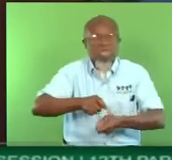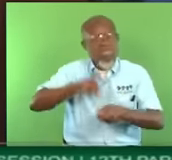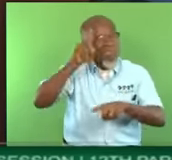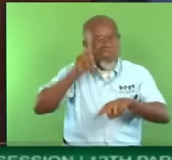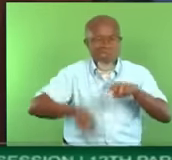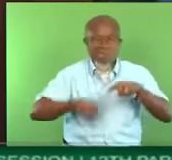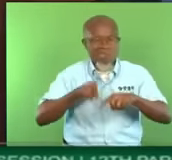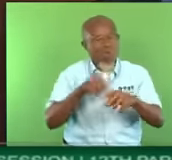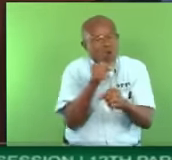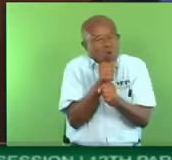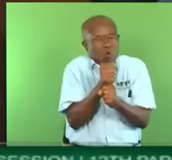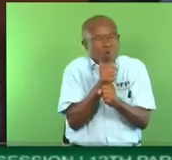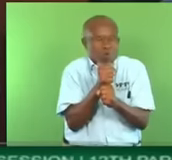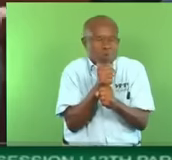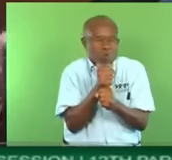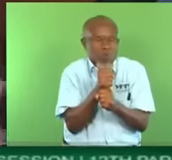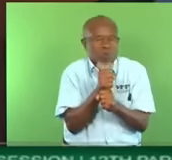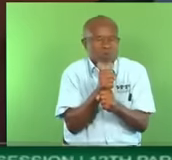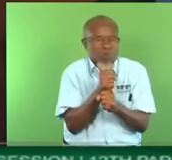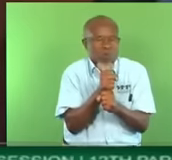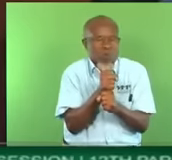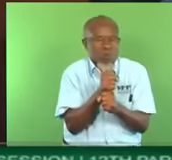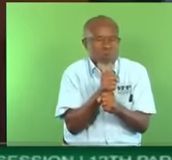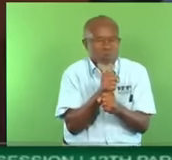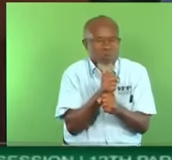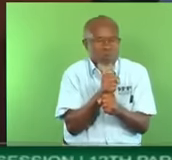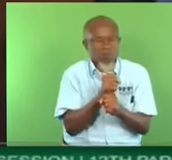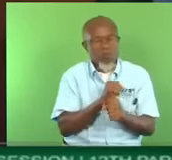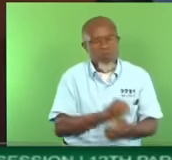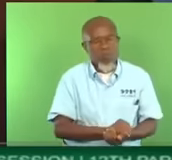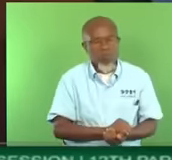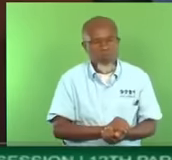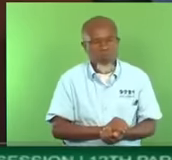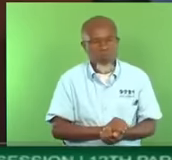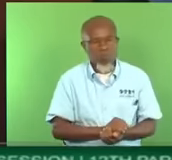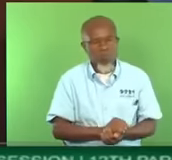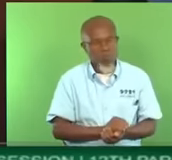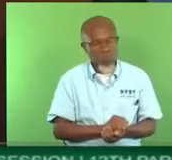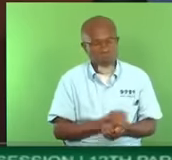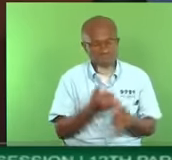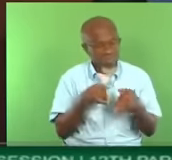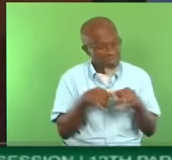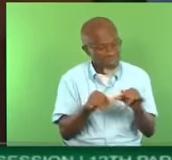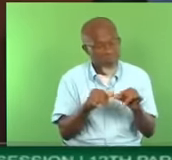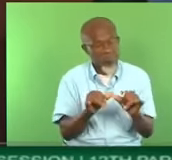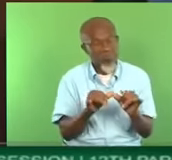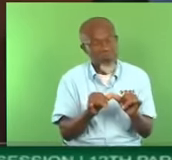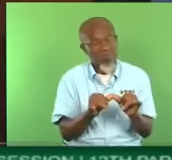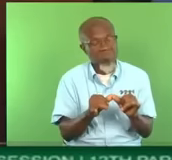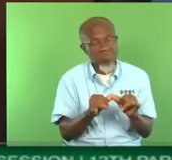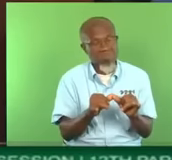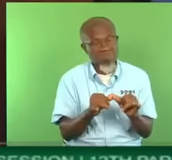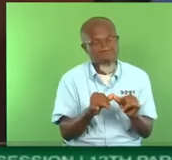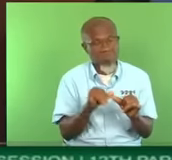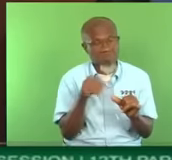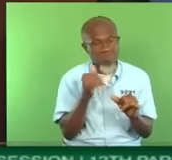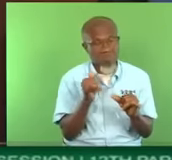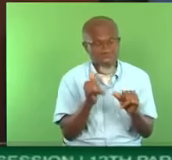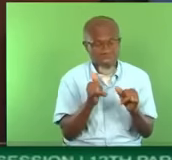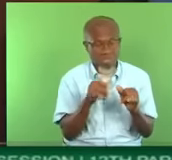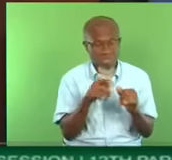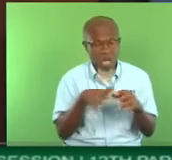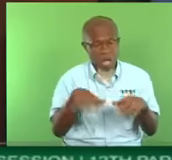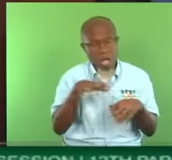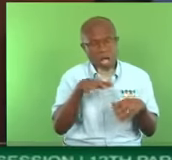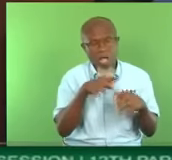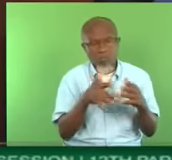pattern manufactured into the sides. Some of the technical issues. We go on, Mr. Deputy Speaker, to another area, geotechnical design